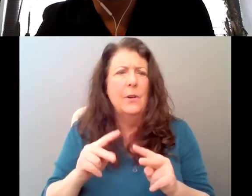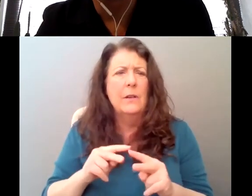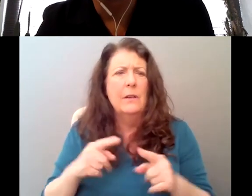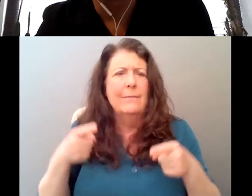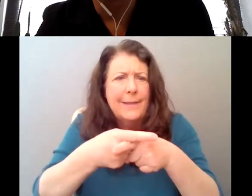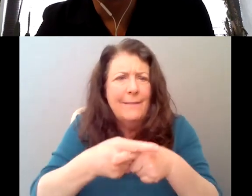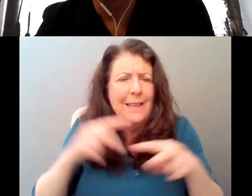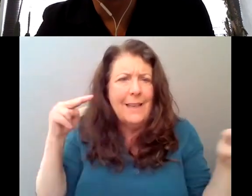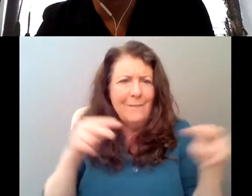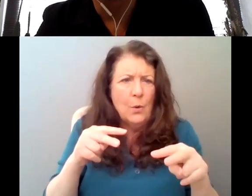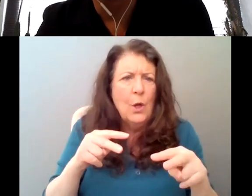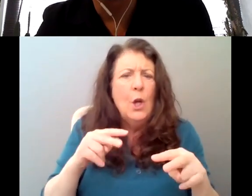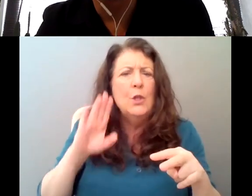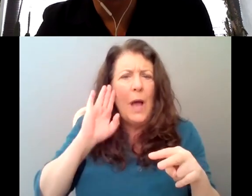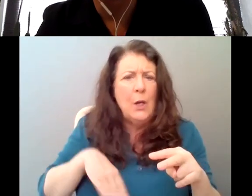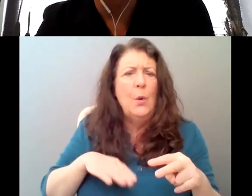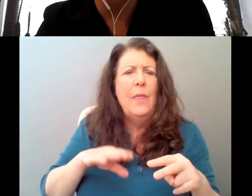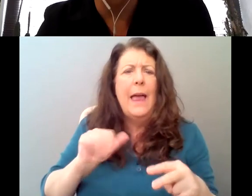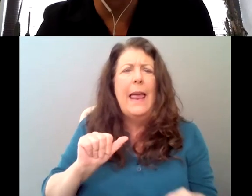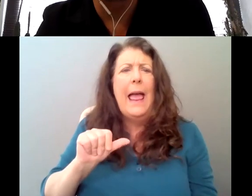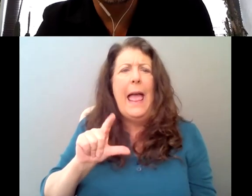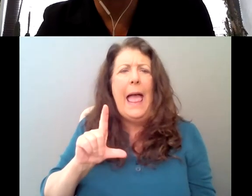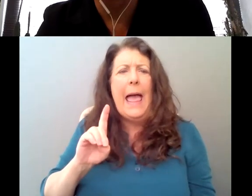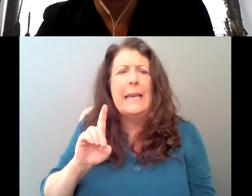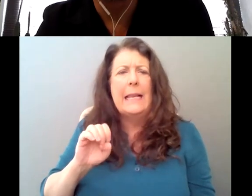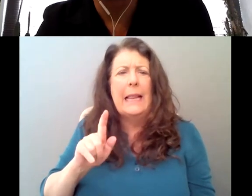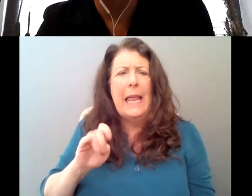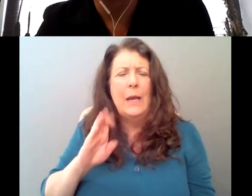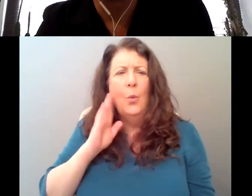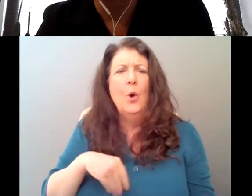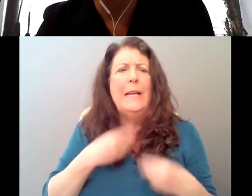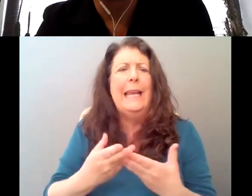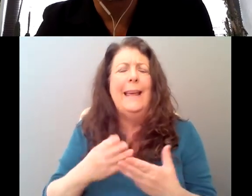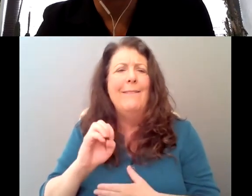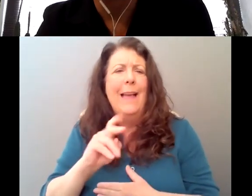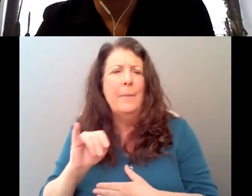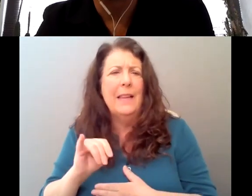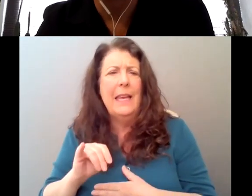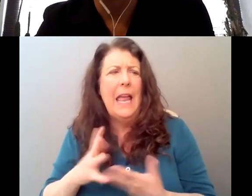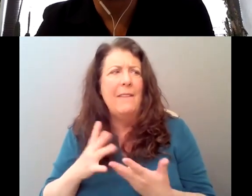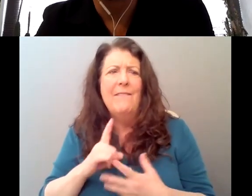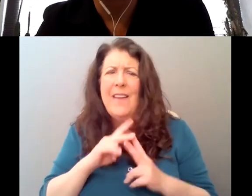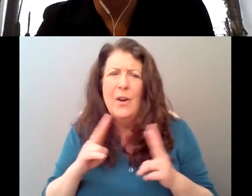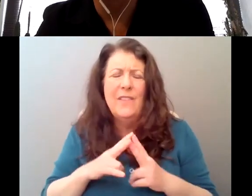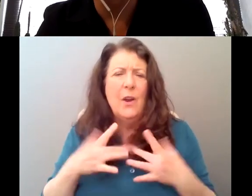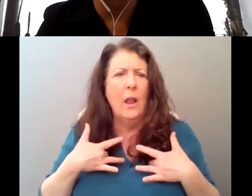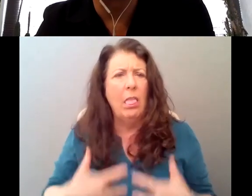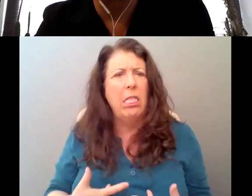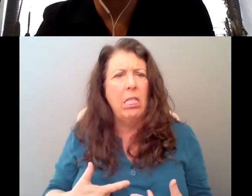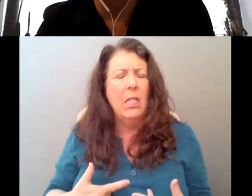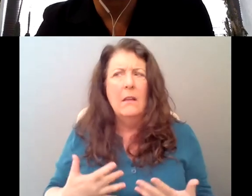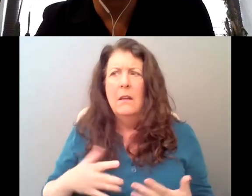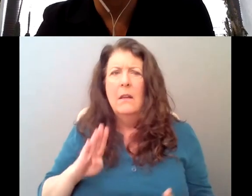um, bleak perspective on fame, which is that it's fully like an emptied out experience. Um,